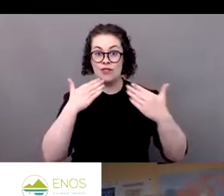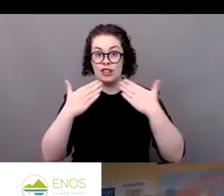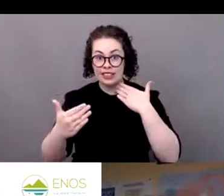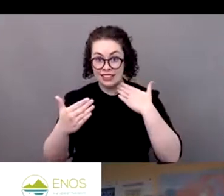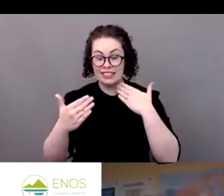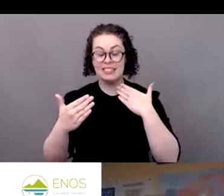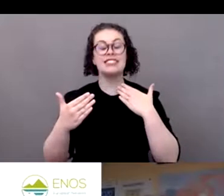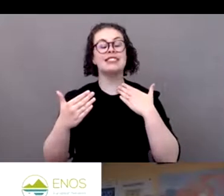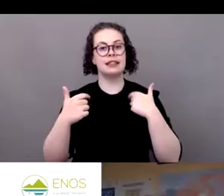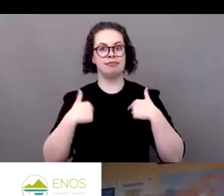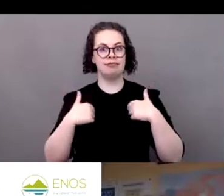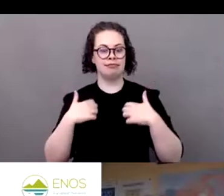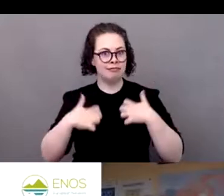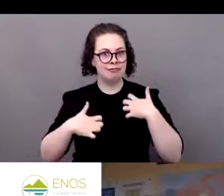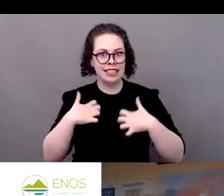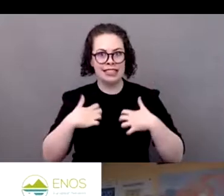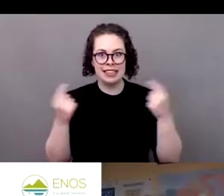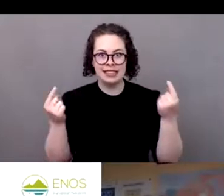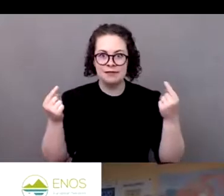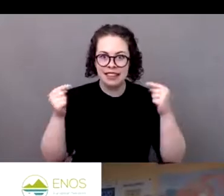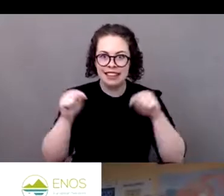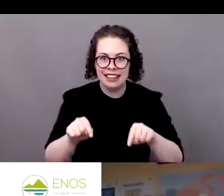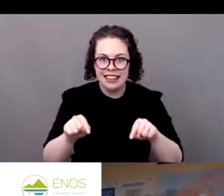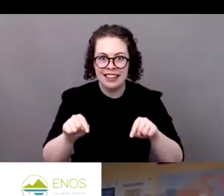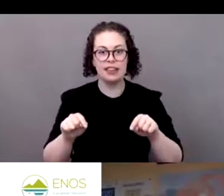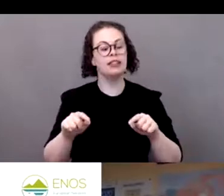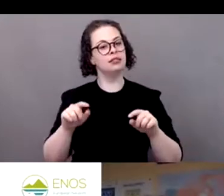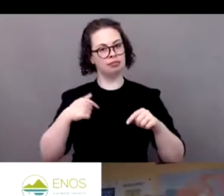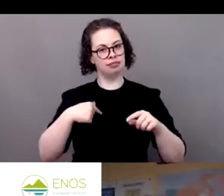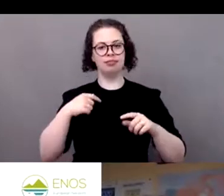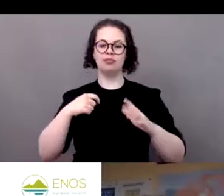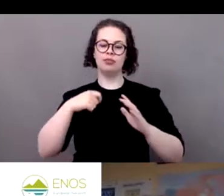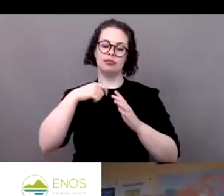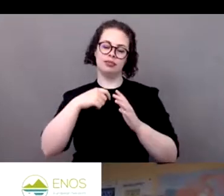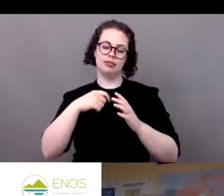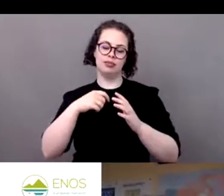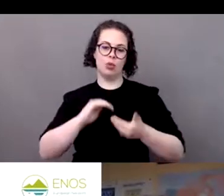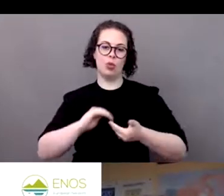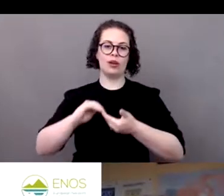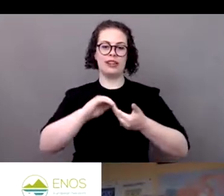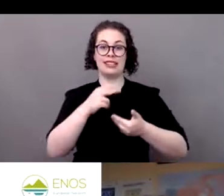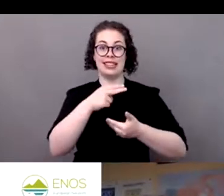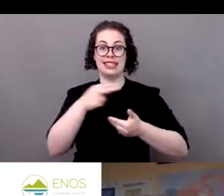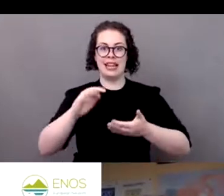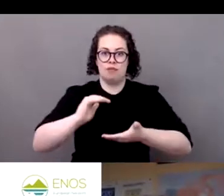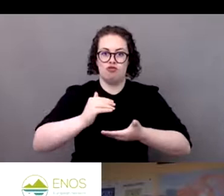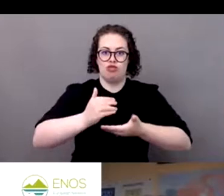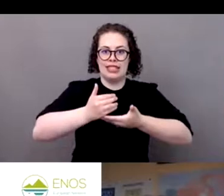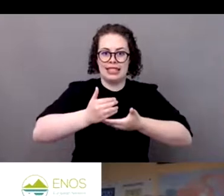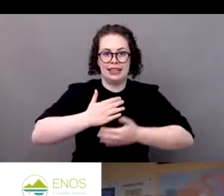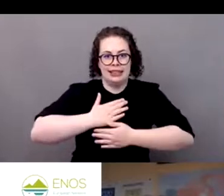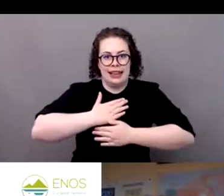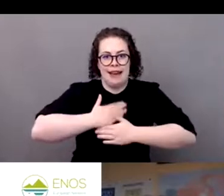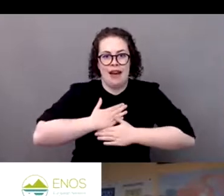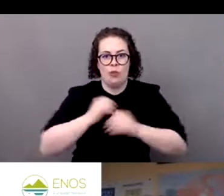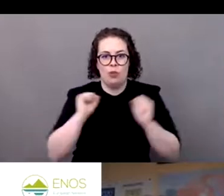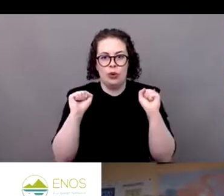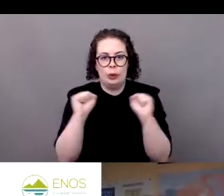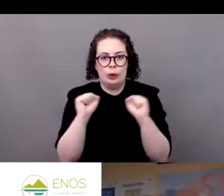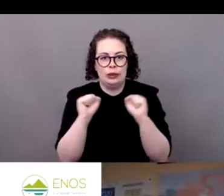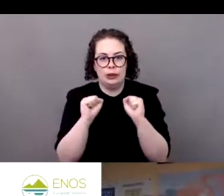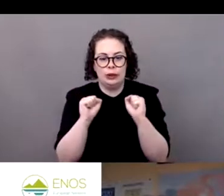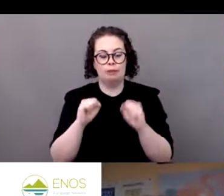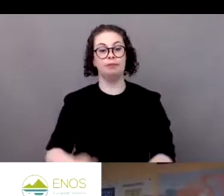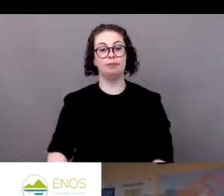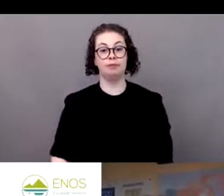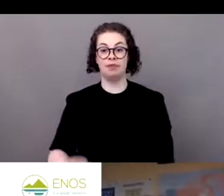are very excited to be here at Protect Our Winters. And yes, my name is Soren Range. I am the European coordinator for Protect Our